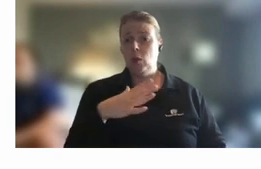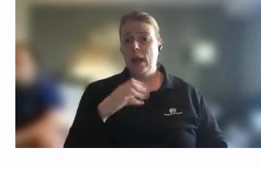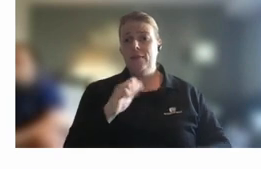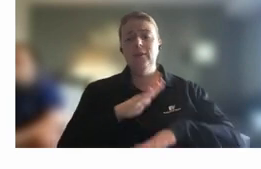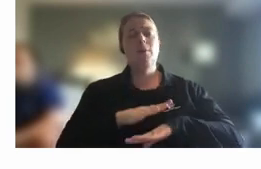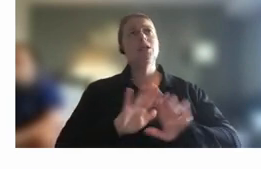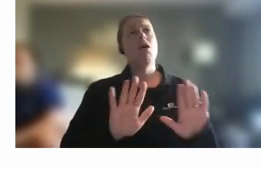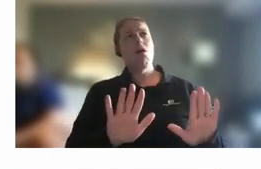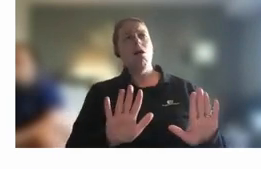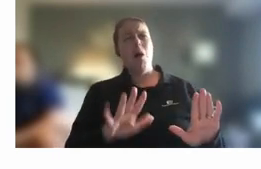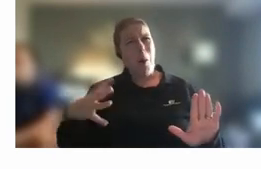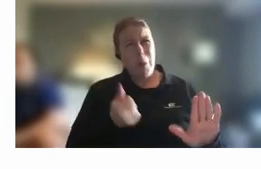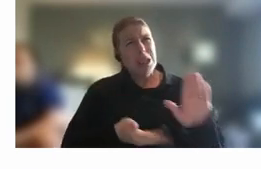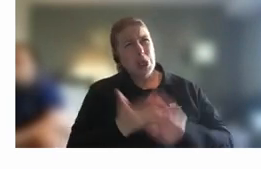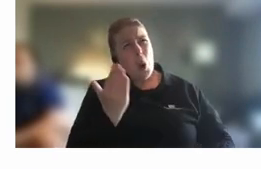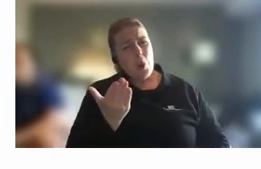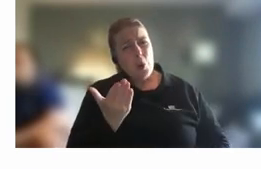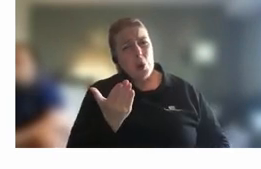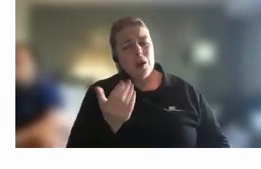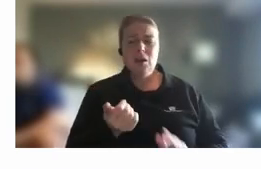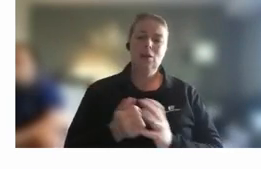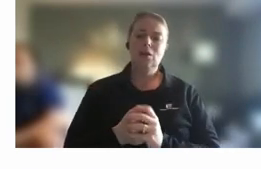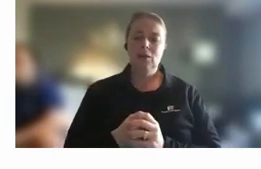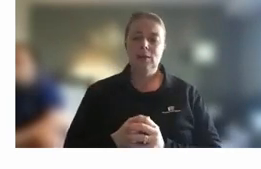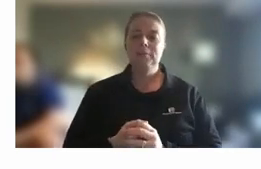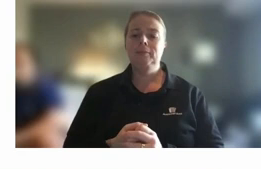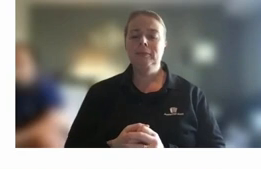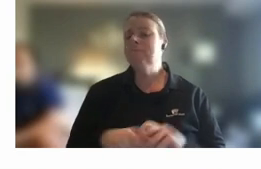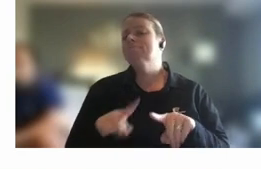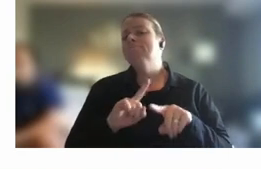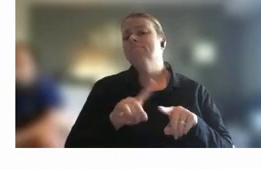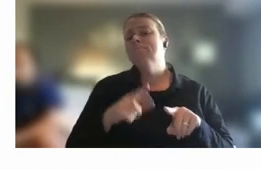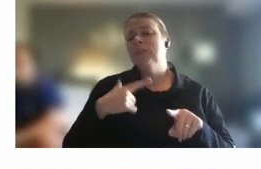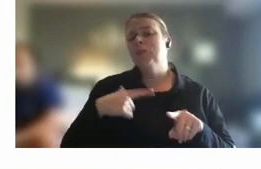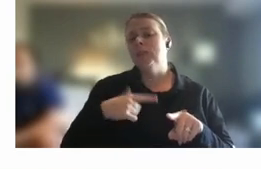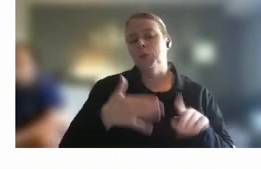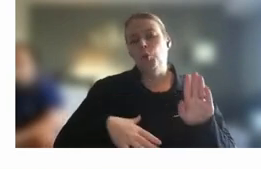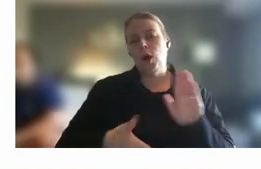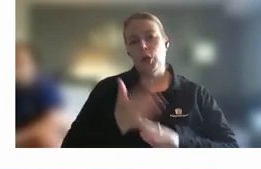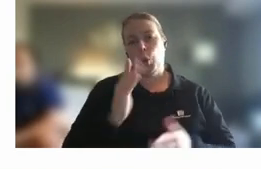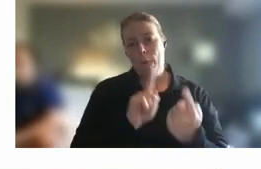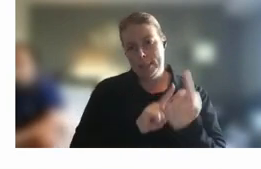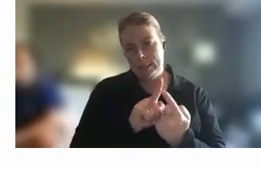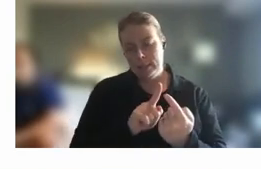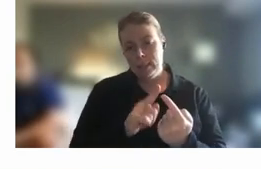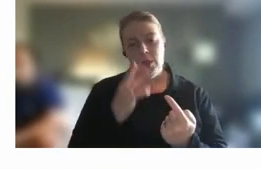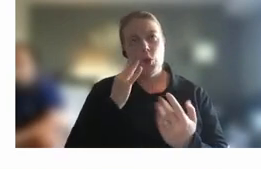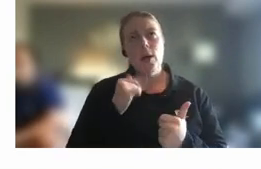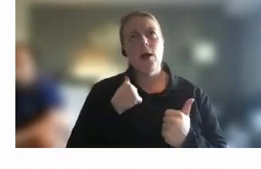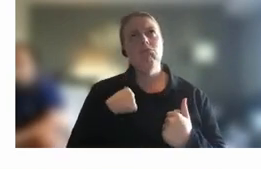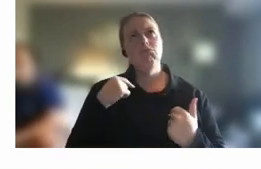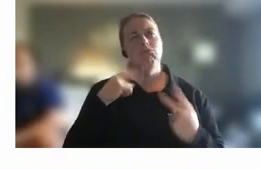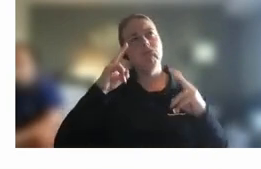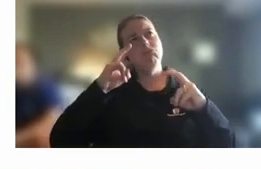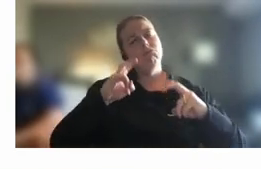actually do i need to be there you know for all those reasons there's a bunch of different reasons you might go to a meeting but once i took that critical lens i was